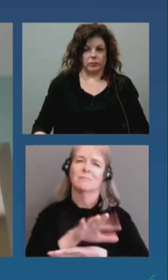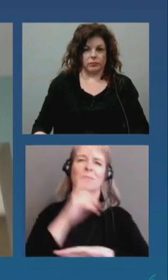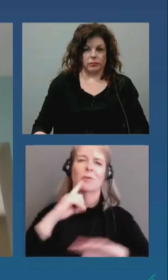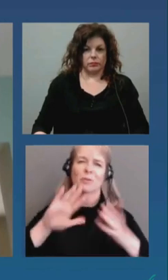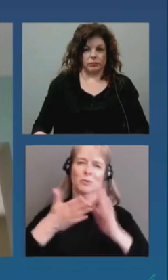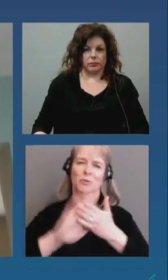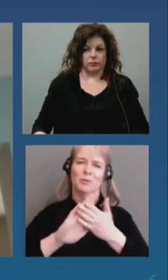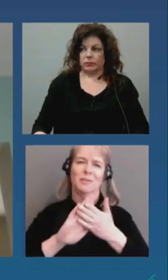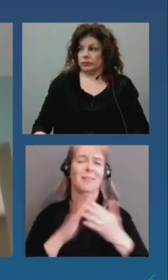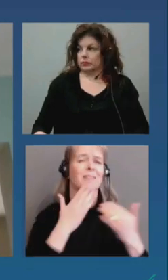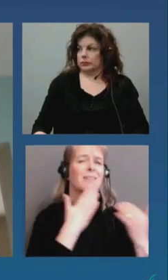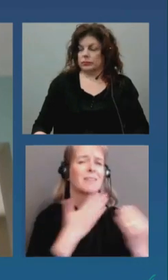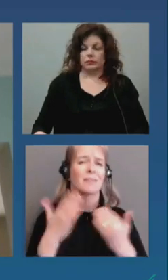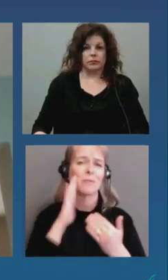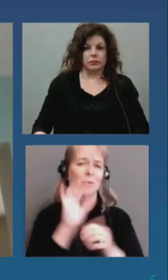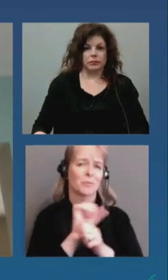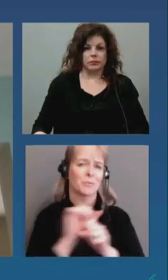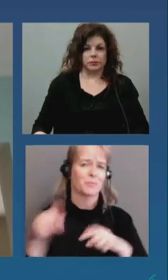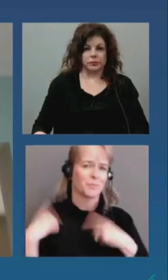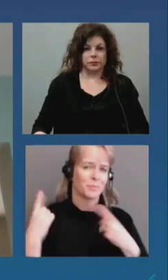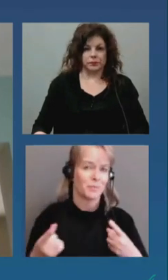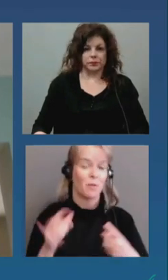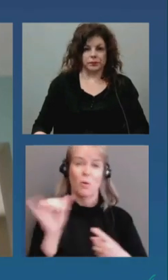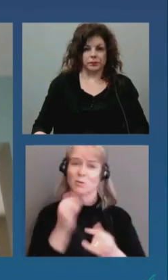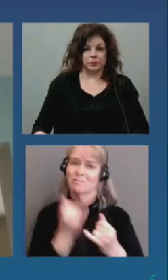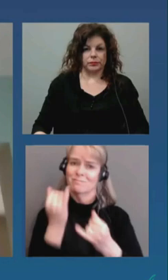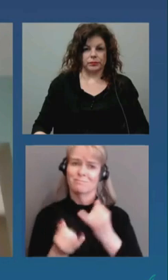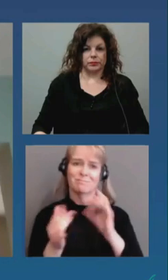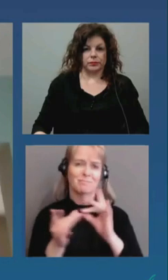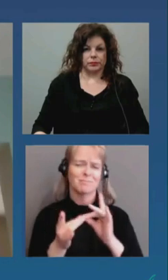do. And lastly, get your vaccine.